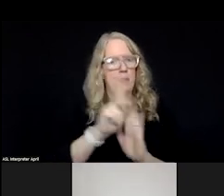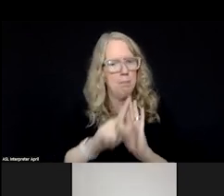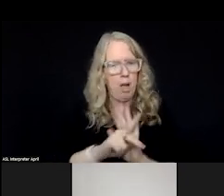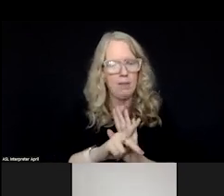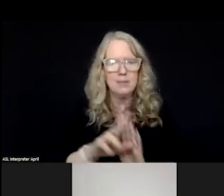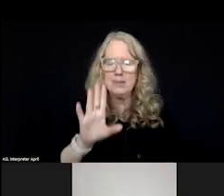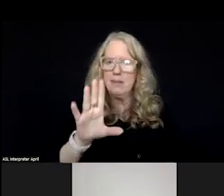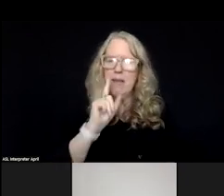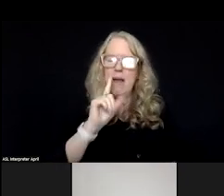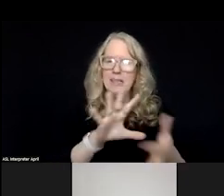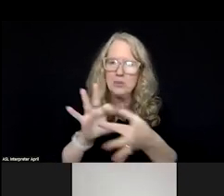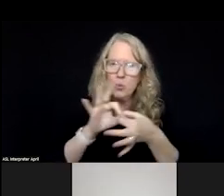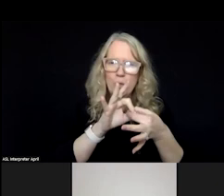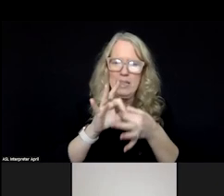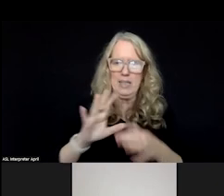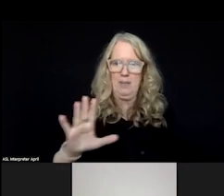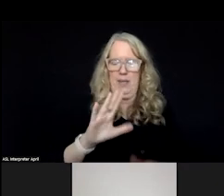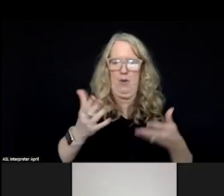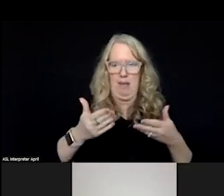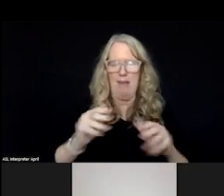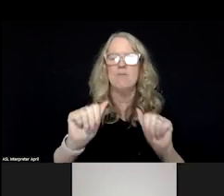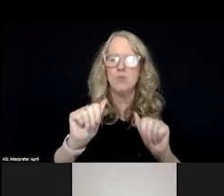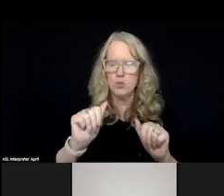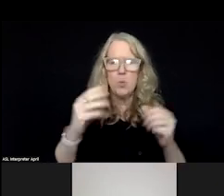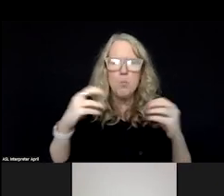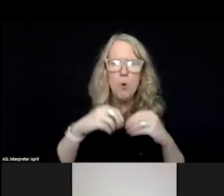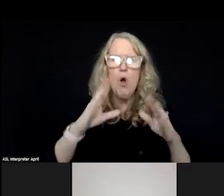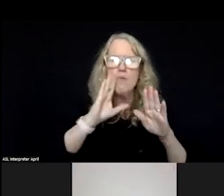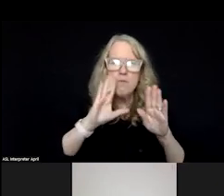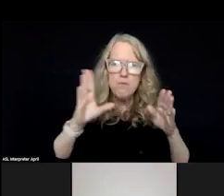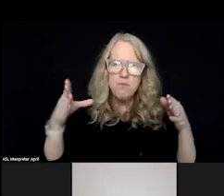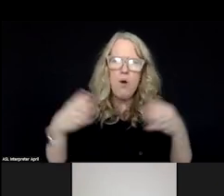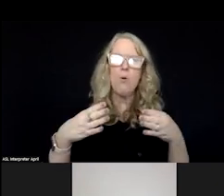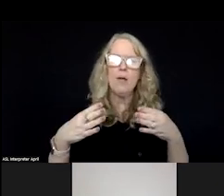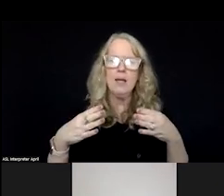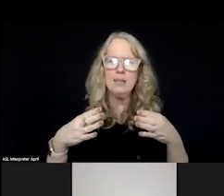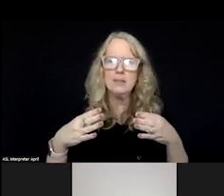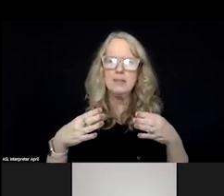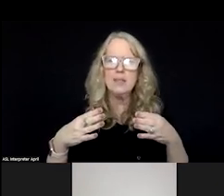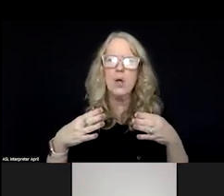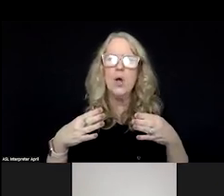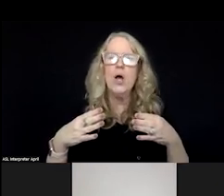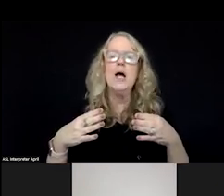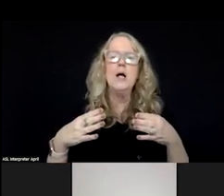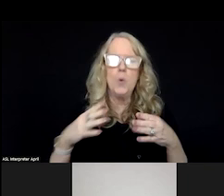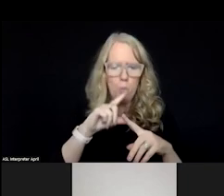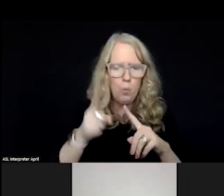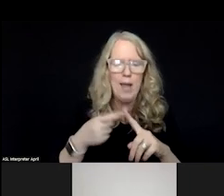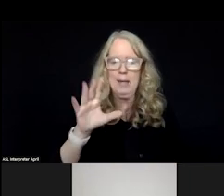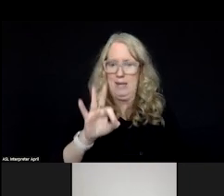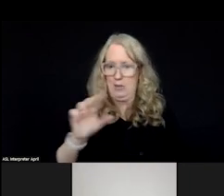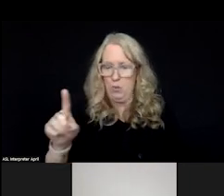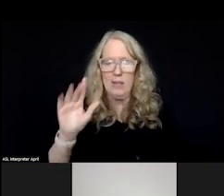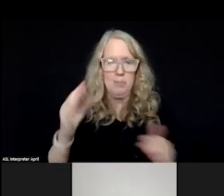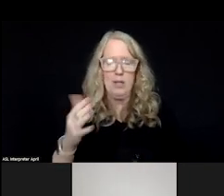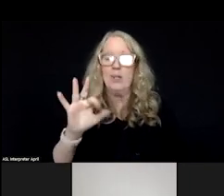coordinating an effort focusing on when 9-1-1 versus 9